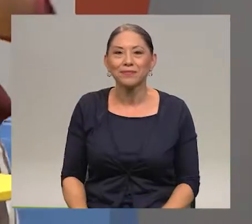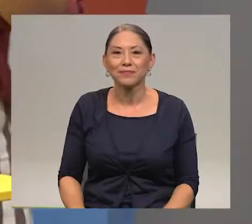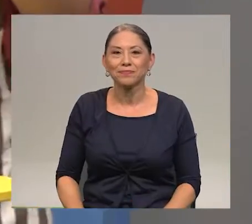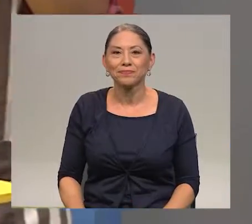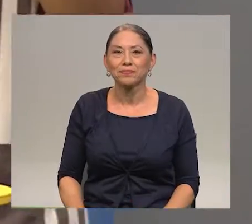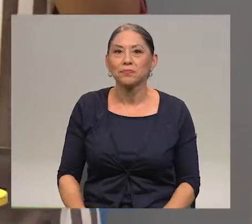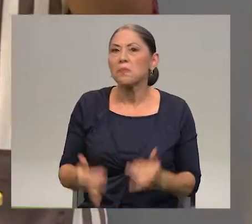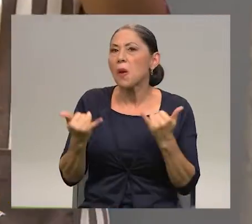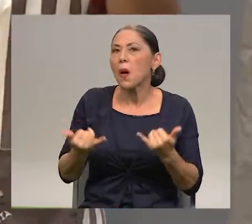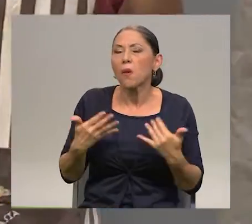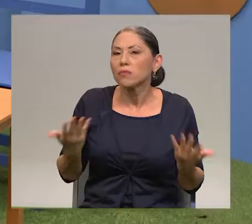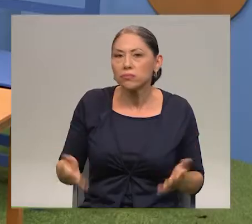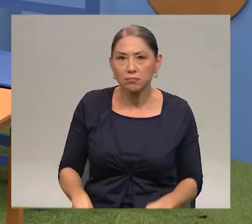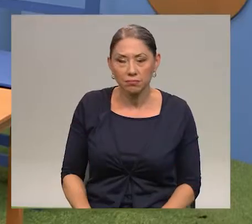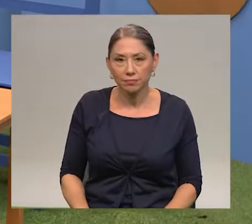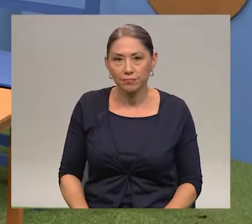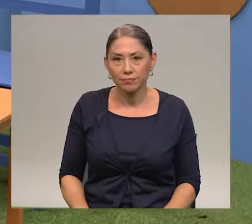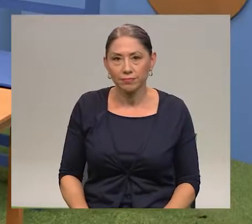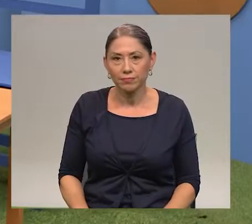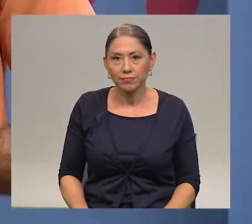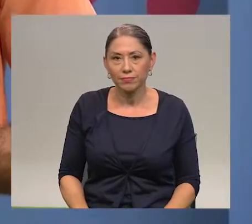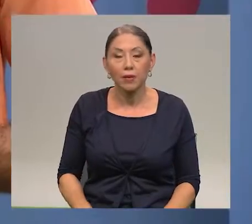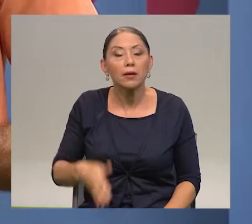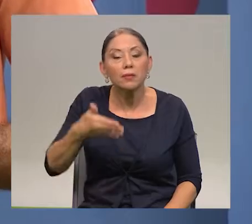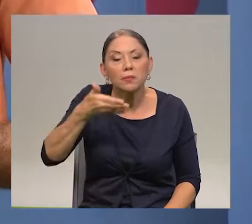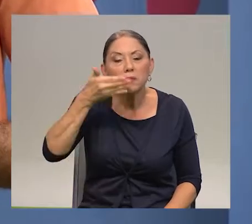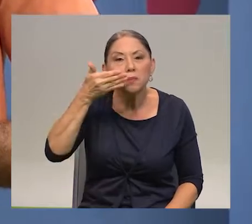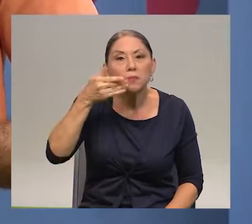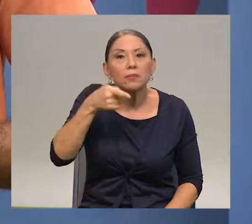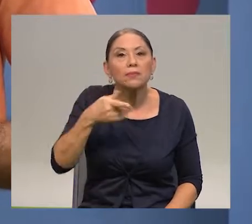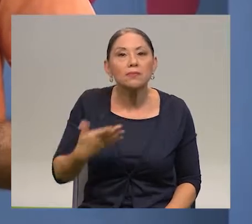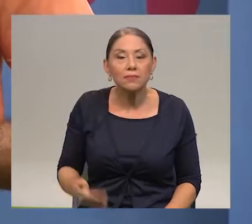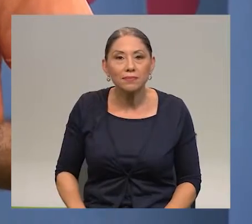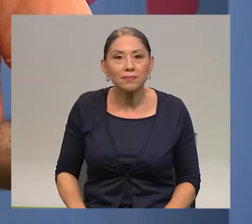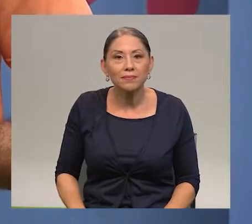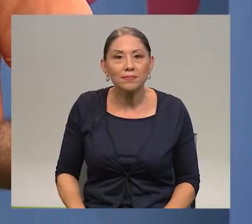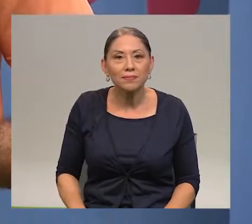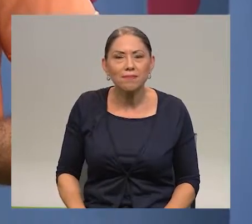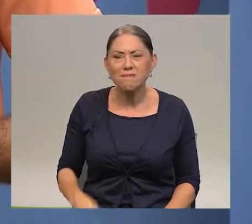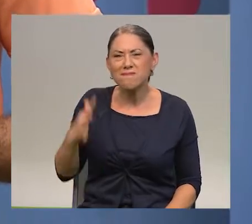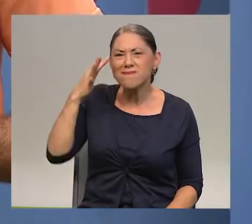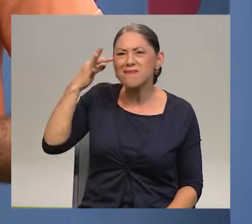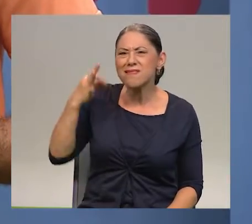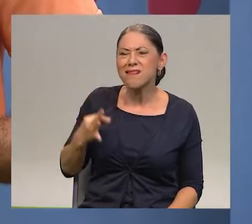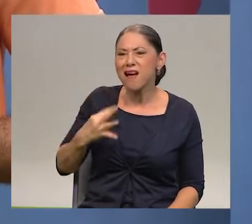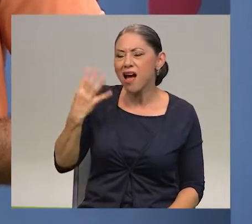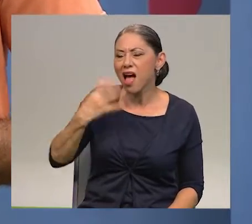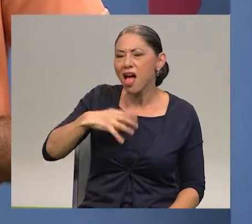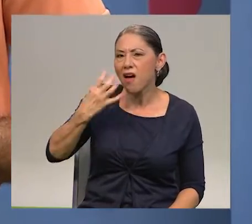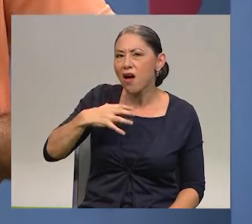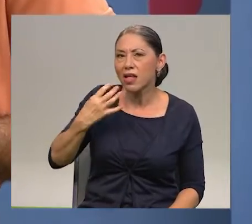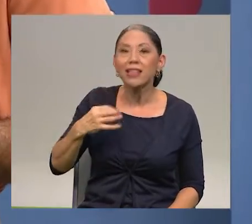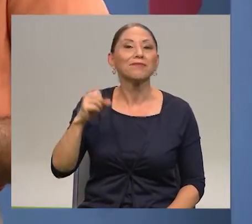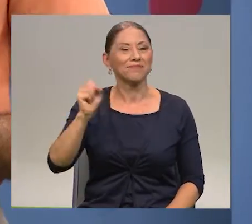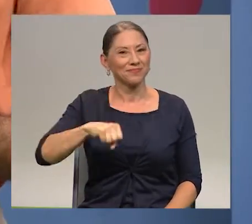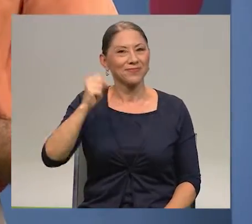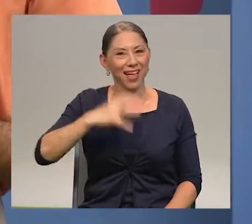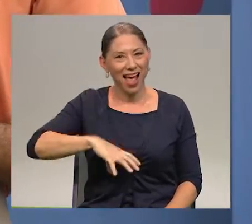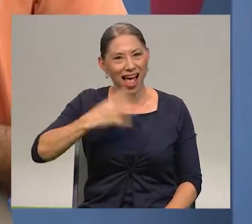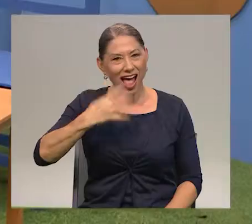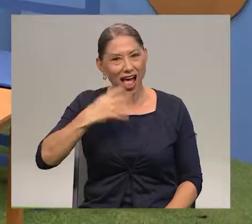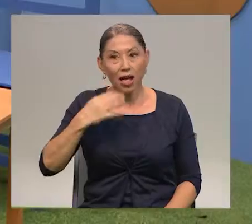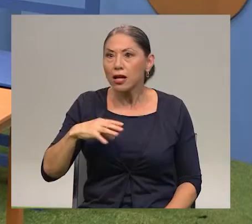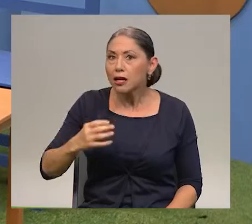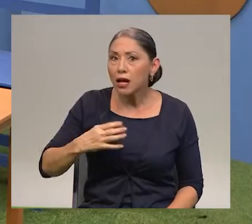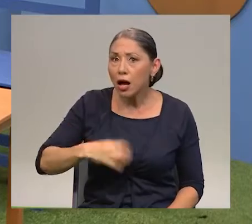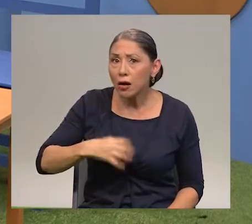What's next? Cha-cha-cha-chong. Smell this. I think it's a fruit. Yes, it's a fruit. It's an apple.